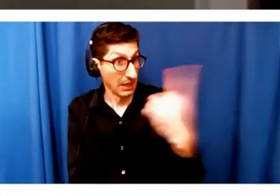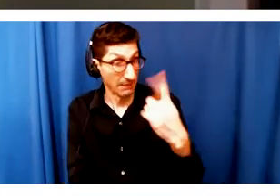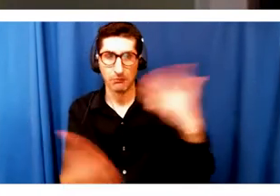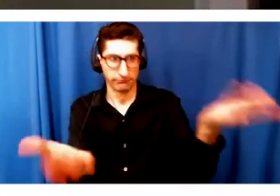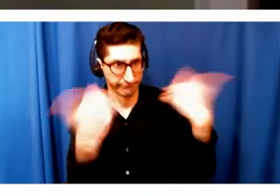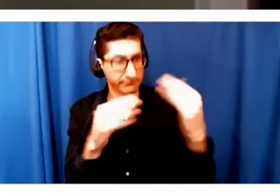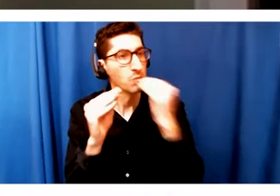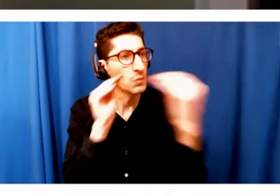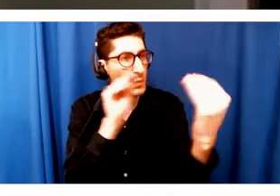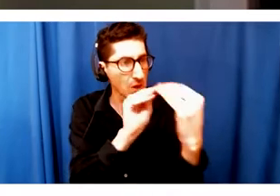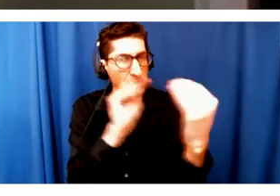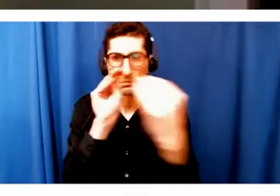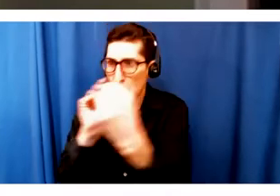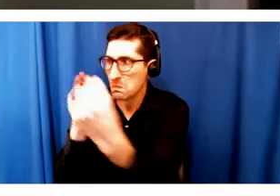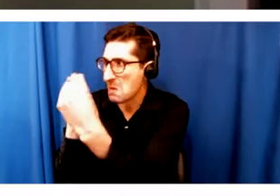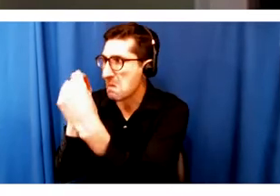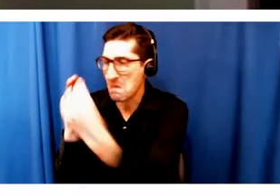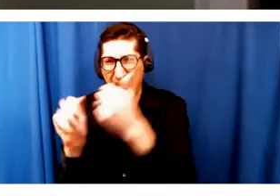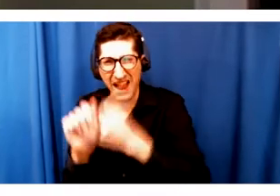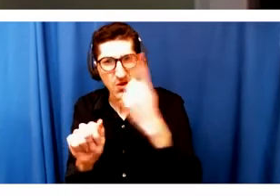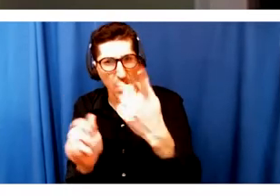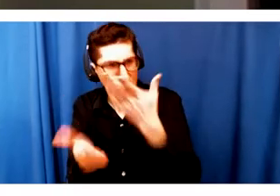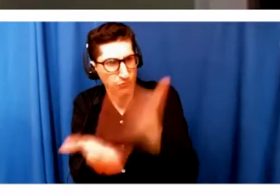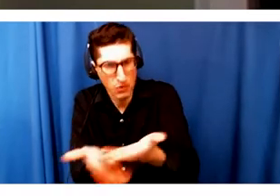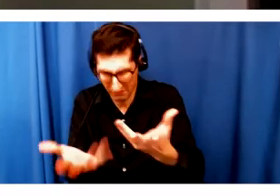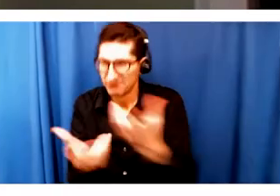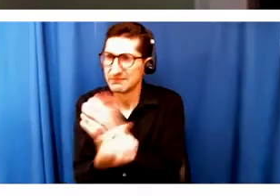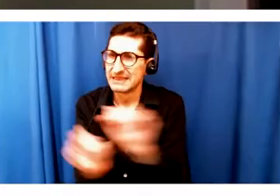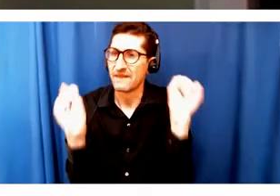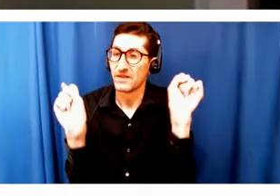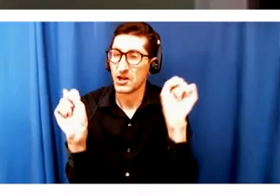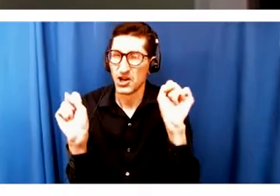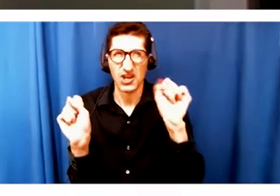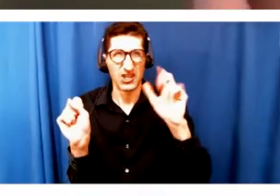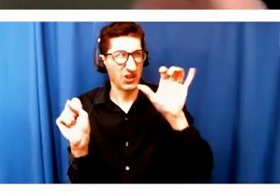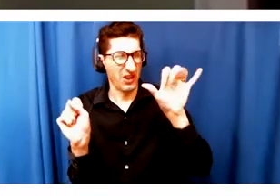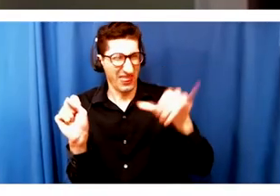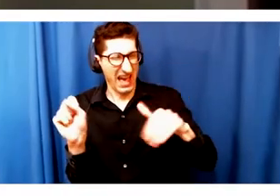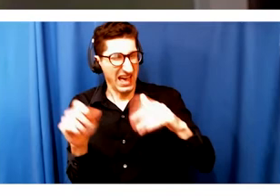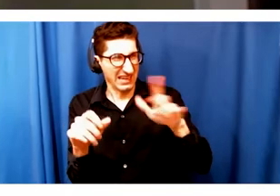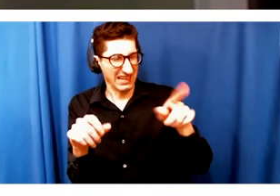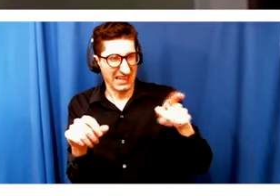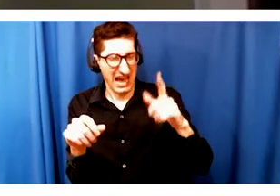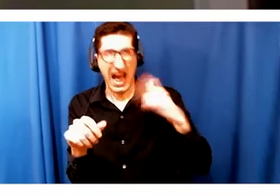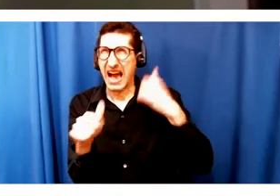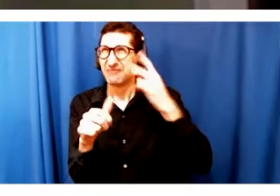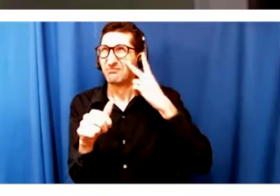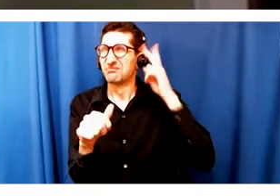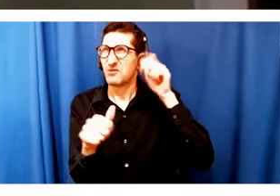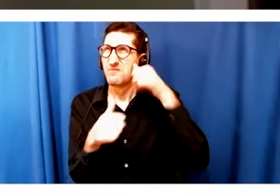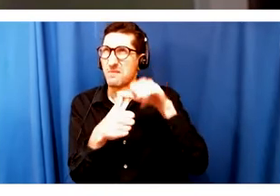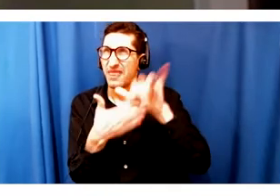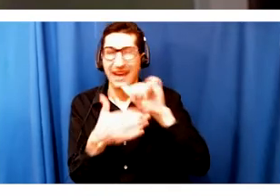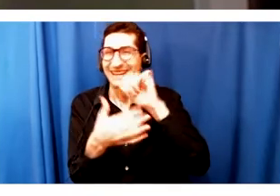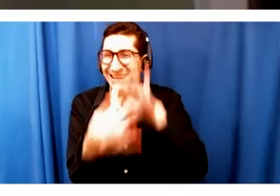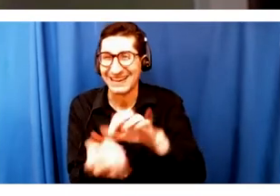forged in this strange set of instincts that had nothing to do with this moment. And we were sitting there on that Tuesday morning saying